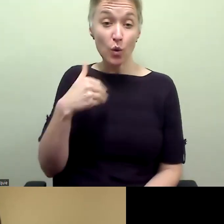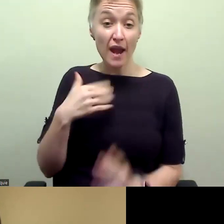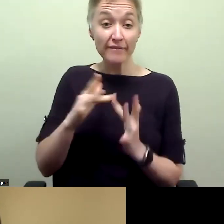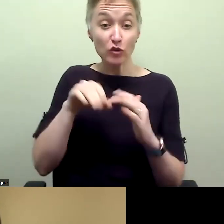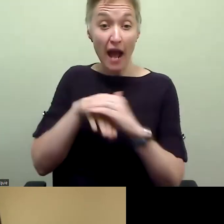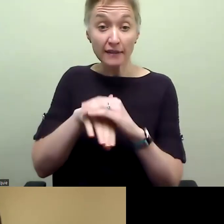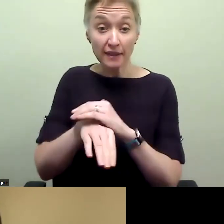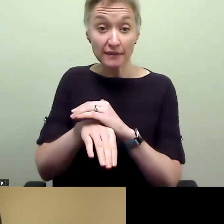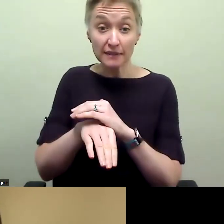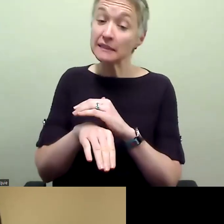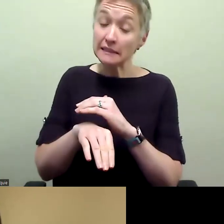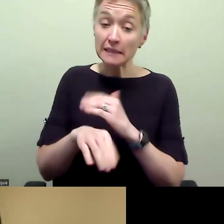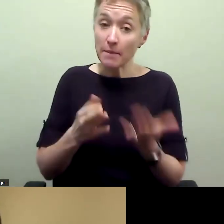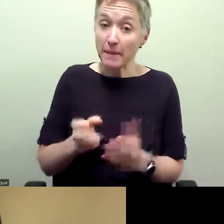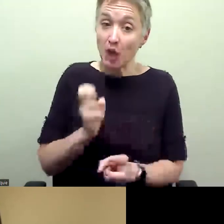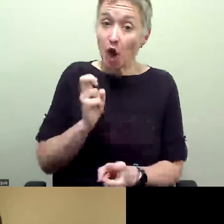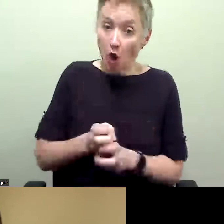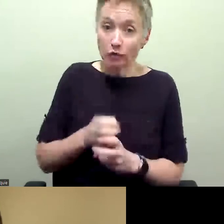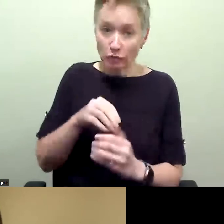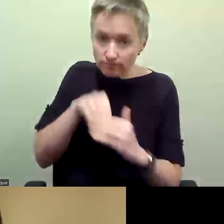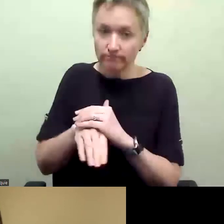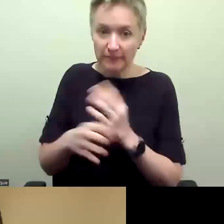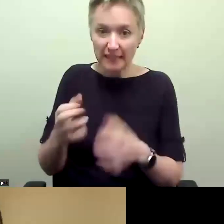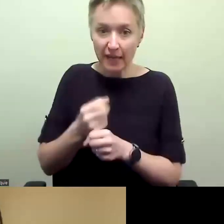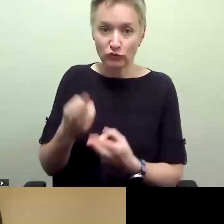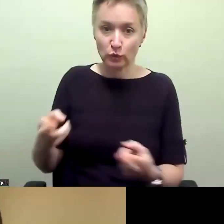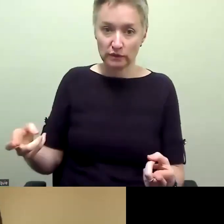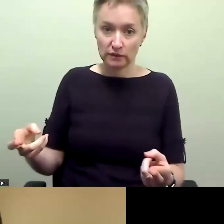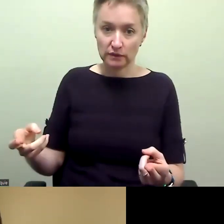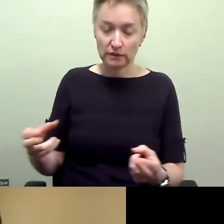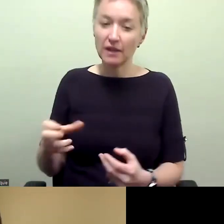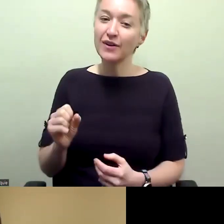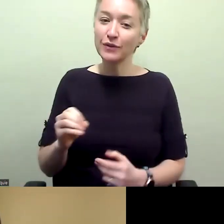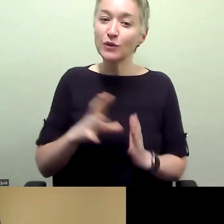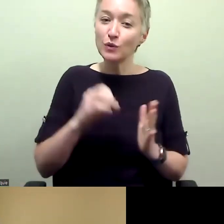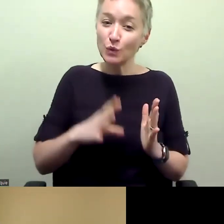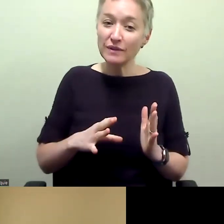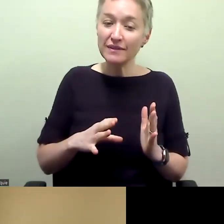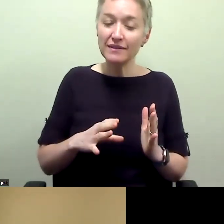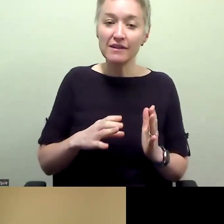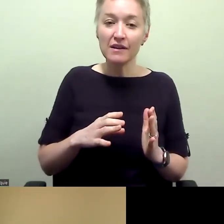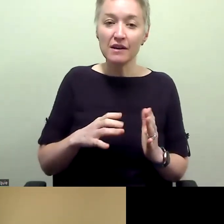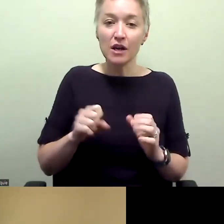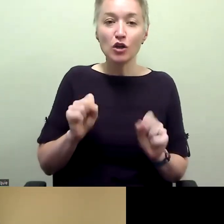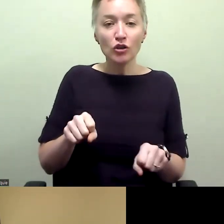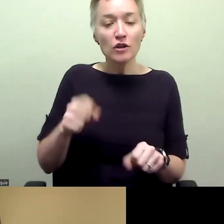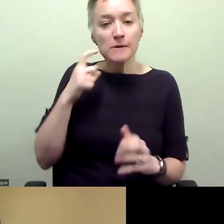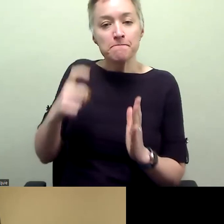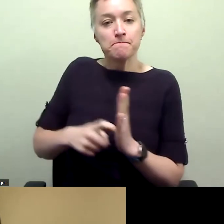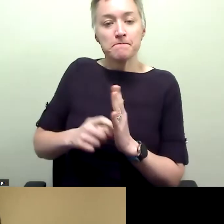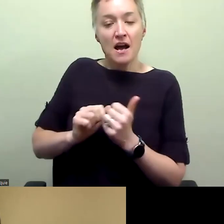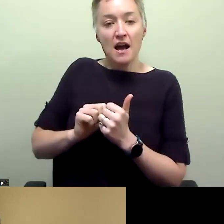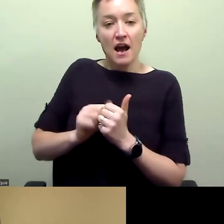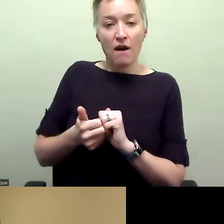get some of those balls rolling. So they, students were able to identify ways that really different age,